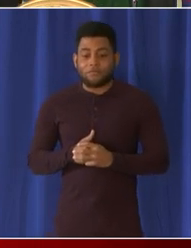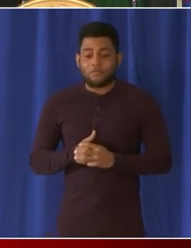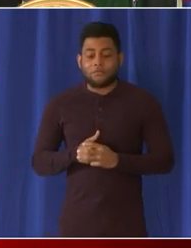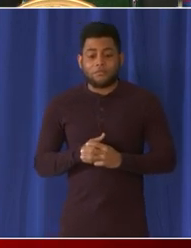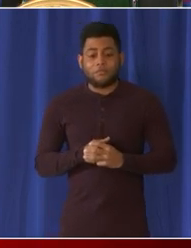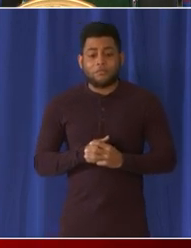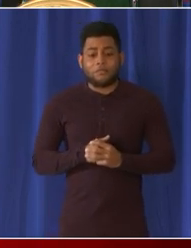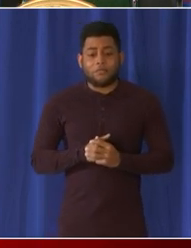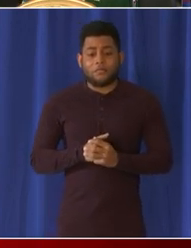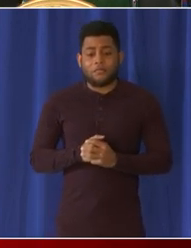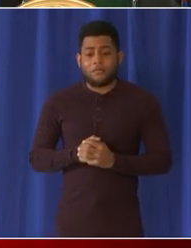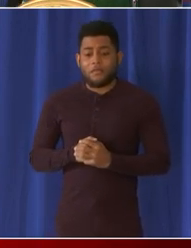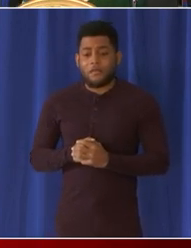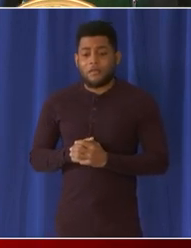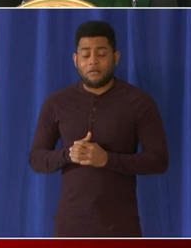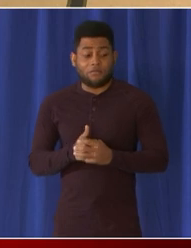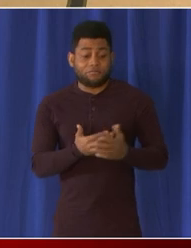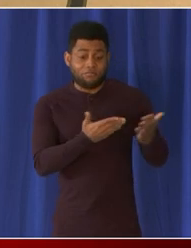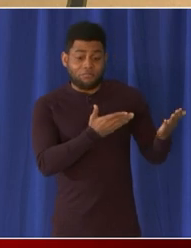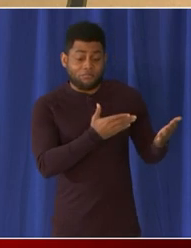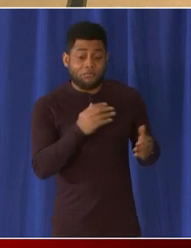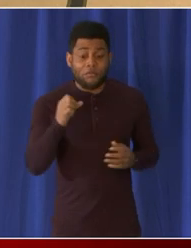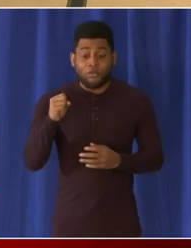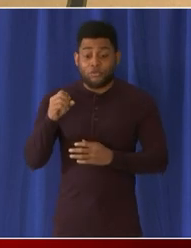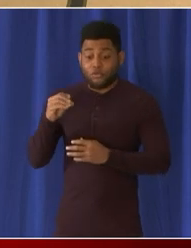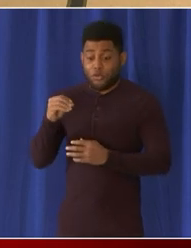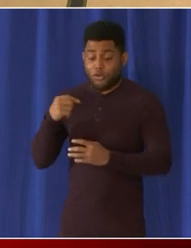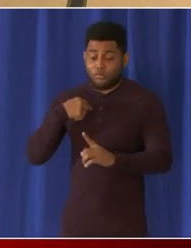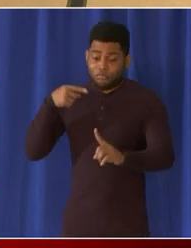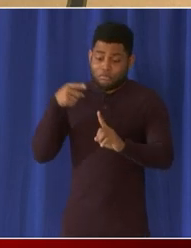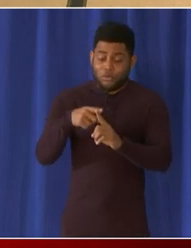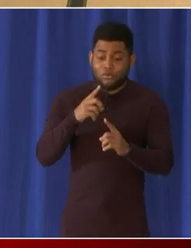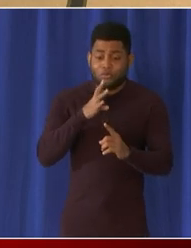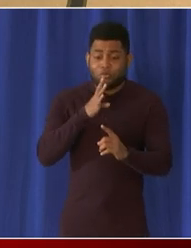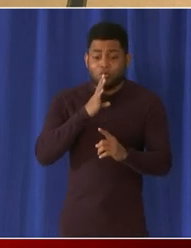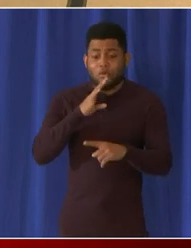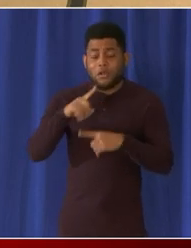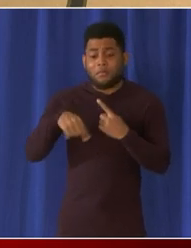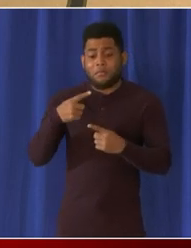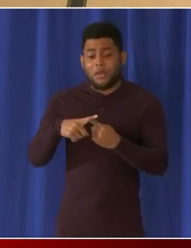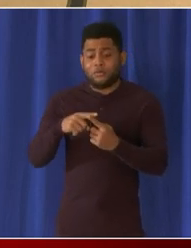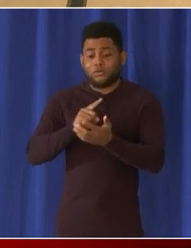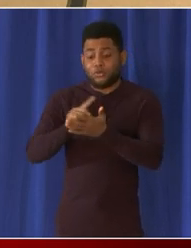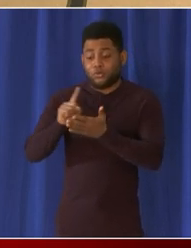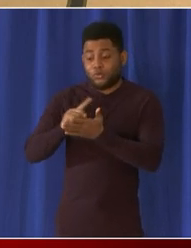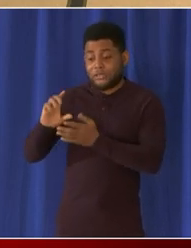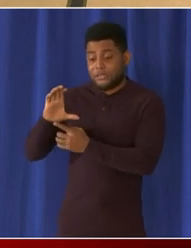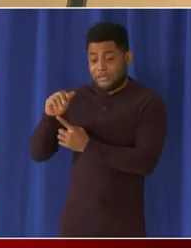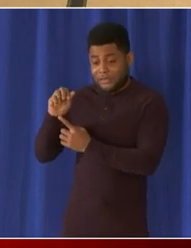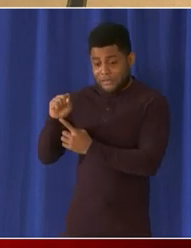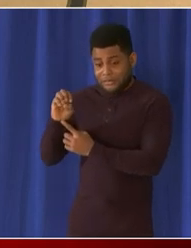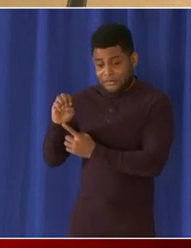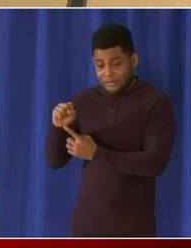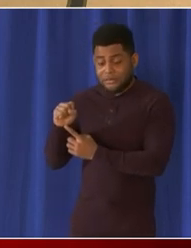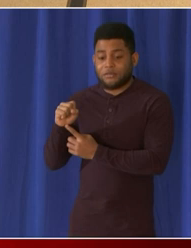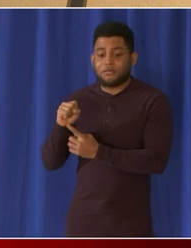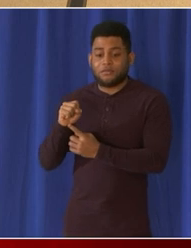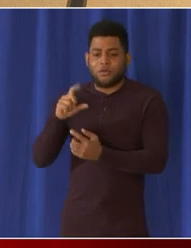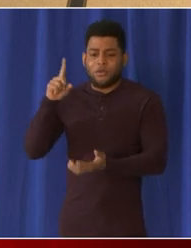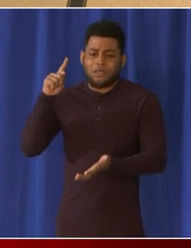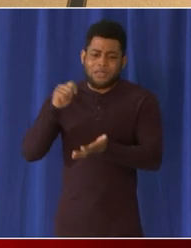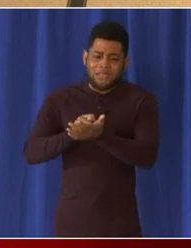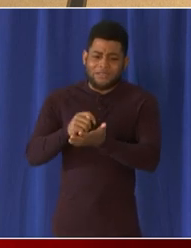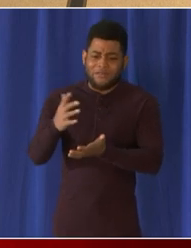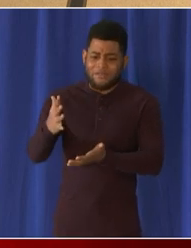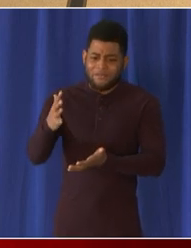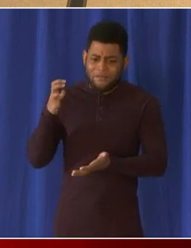Key metrics here are the weekly case rate is 1,506.4 per 100,000